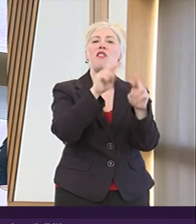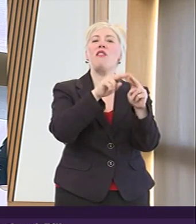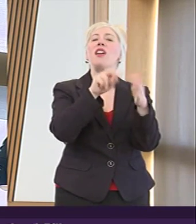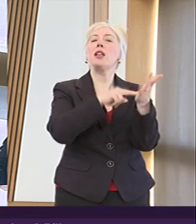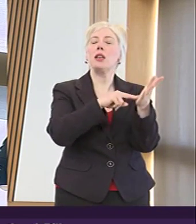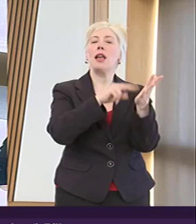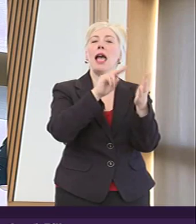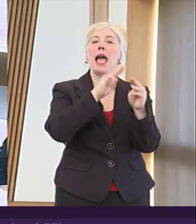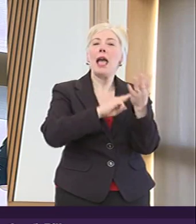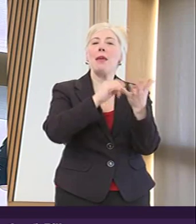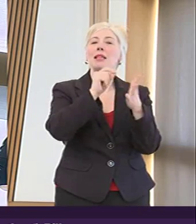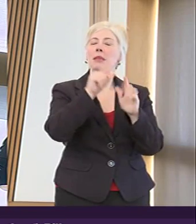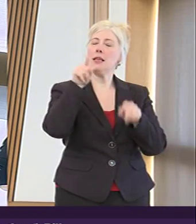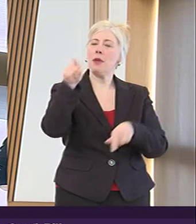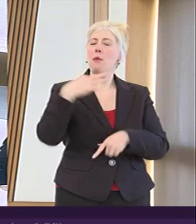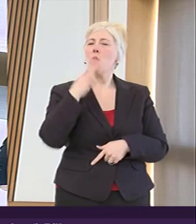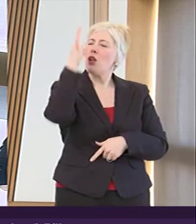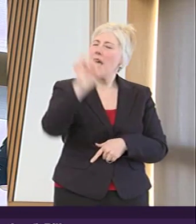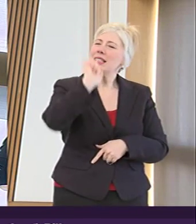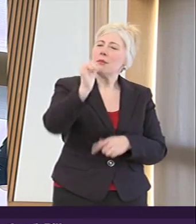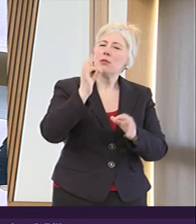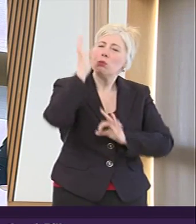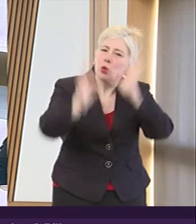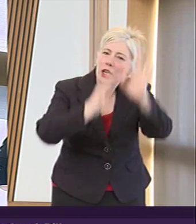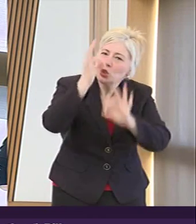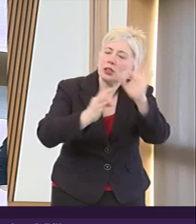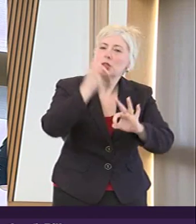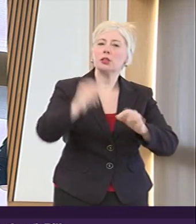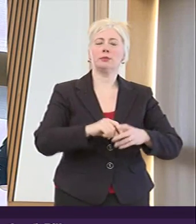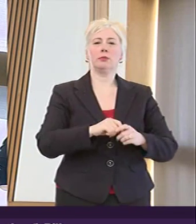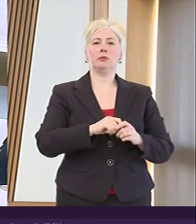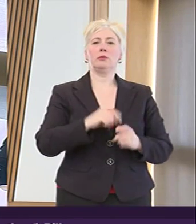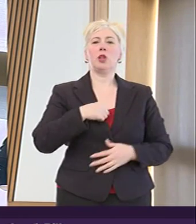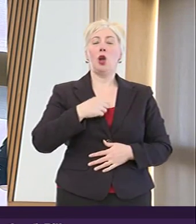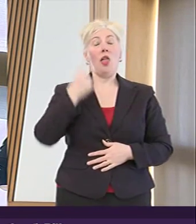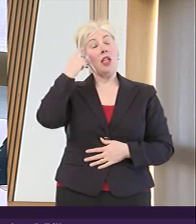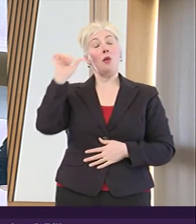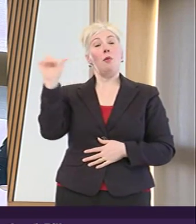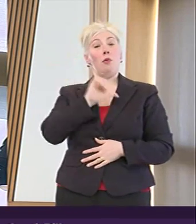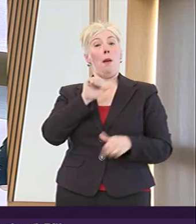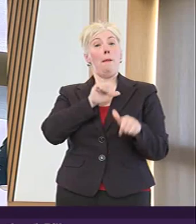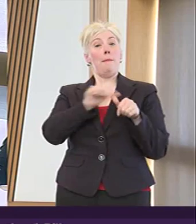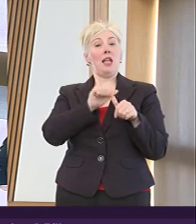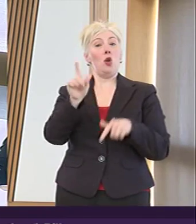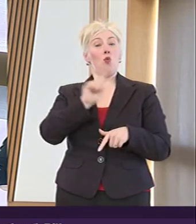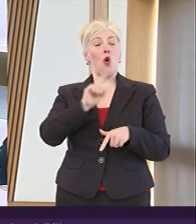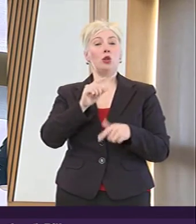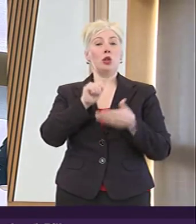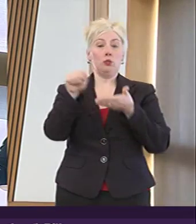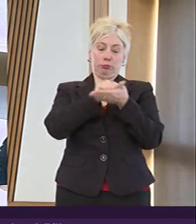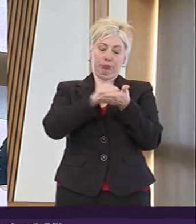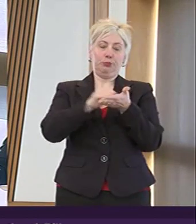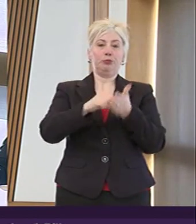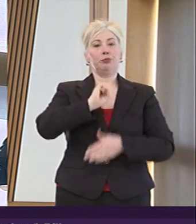delegated powers in the bill it is suggested that these questions are put to the member in writing the response is